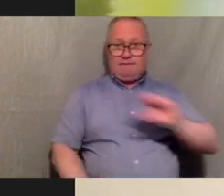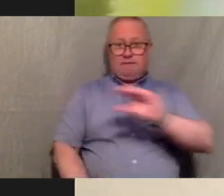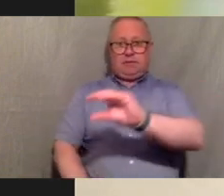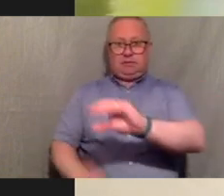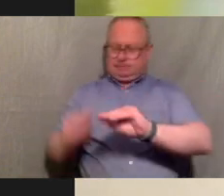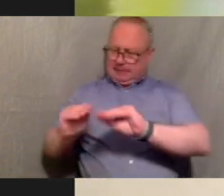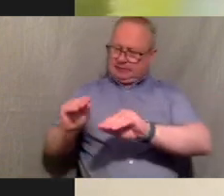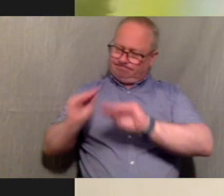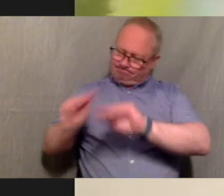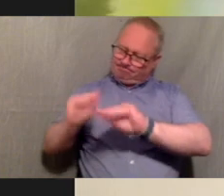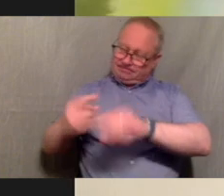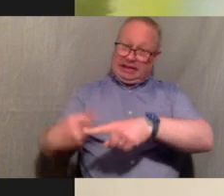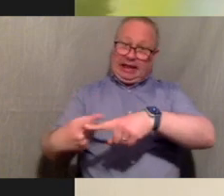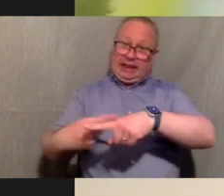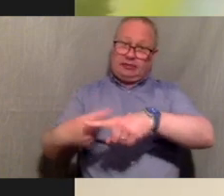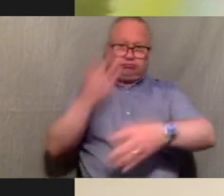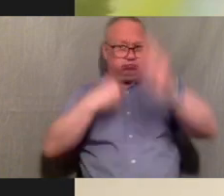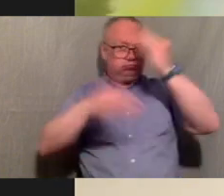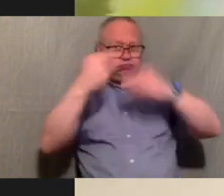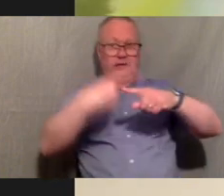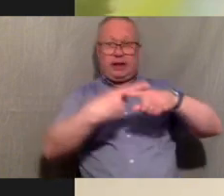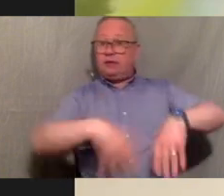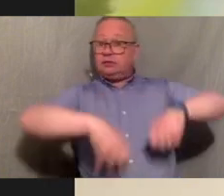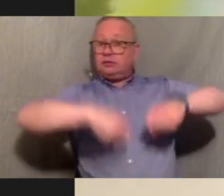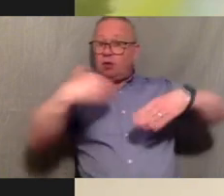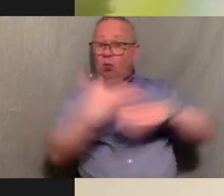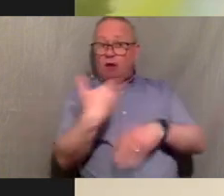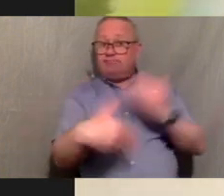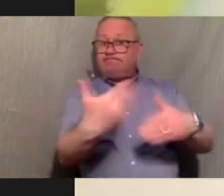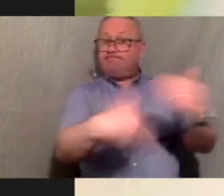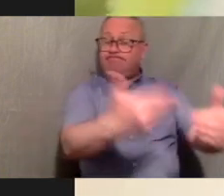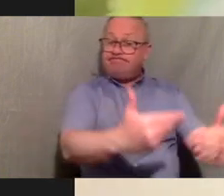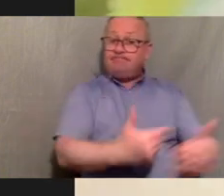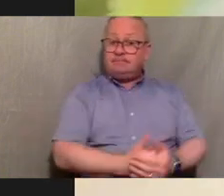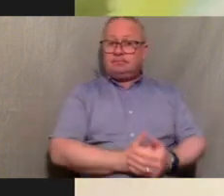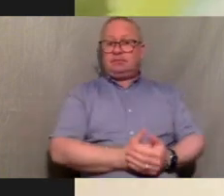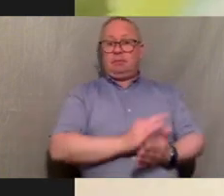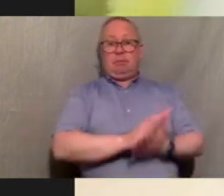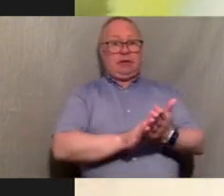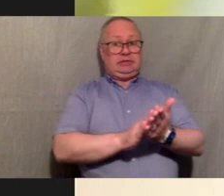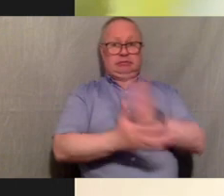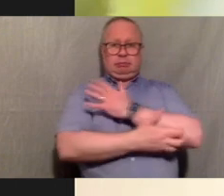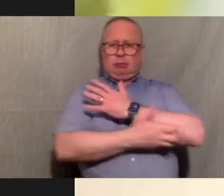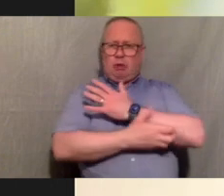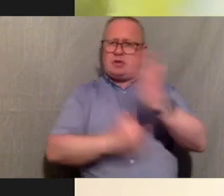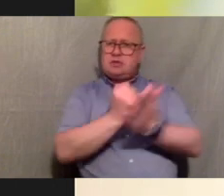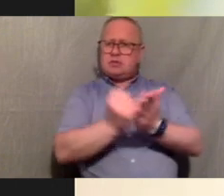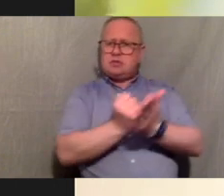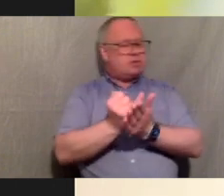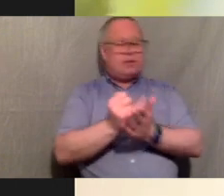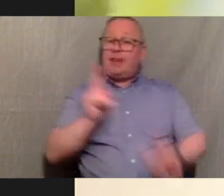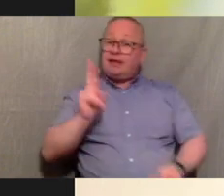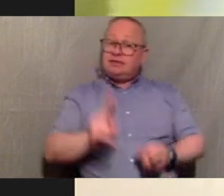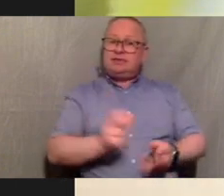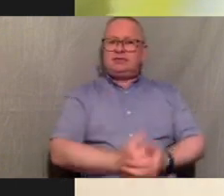they could learn the language and then go into the workplace instead of having a struggle and be destitute go and find the other pens in the other and i'm sure